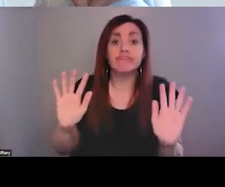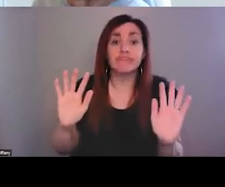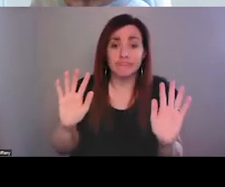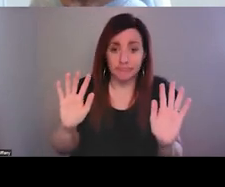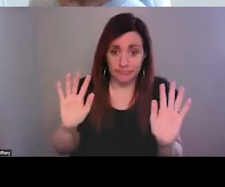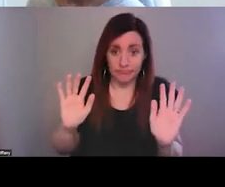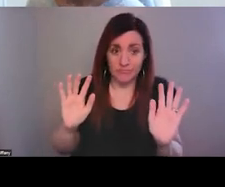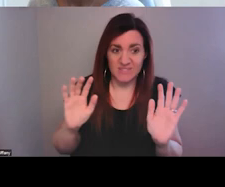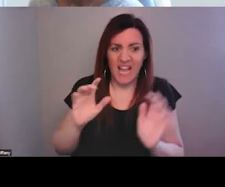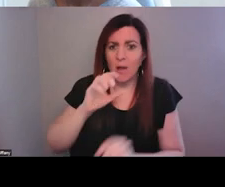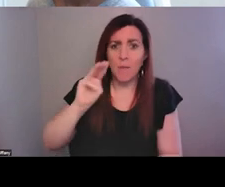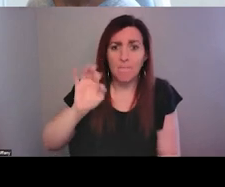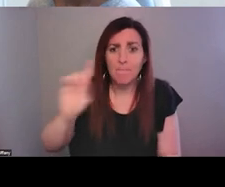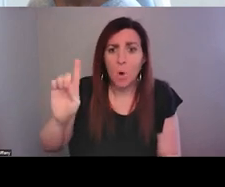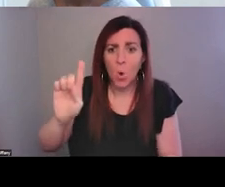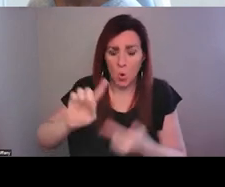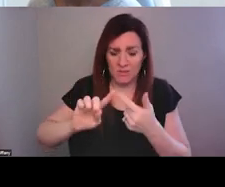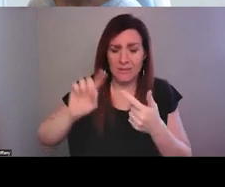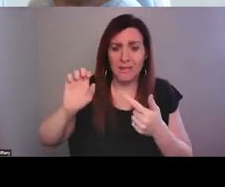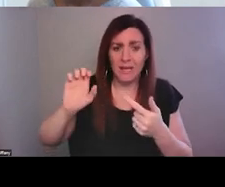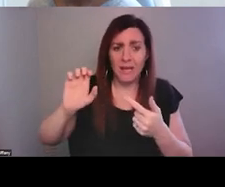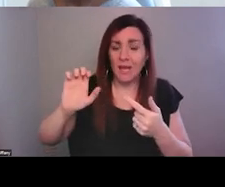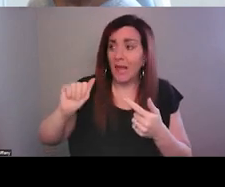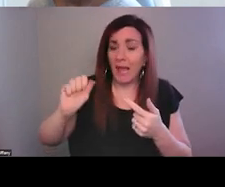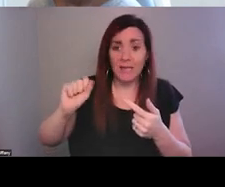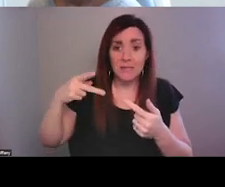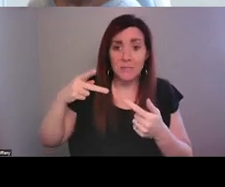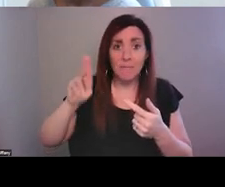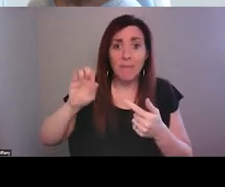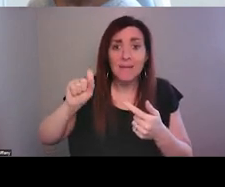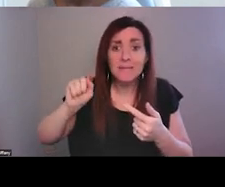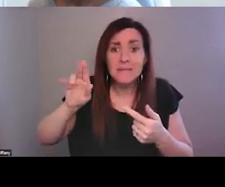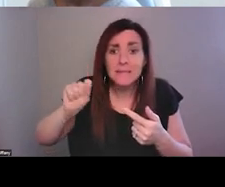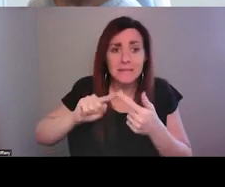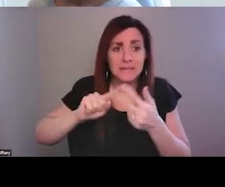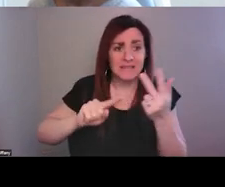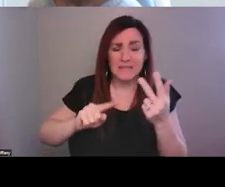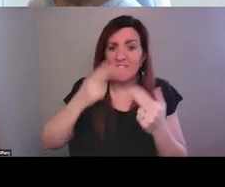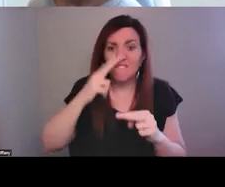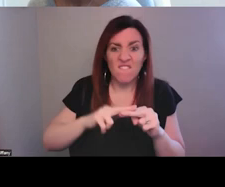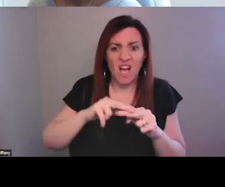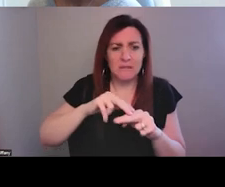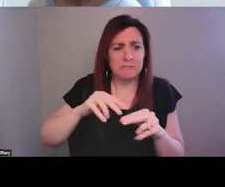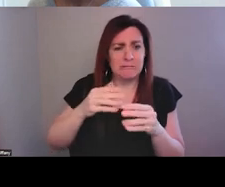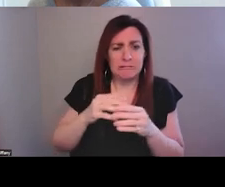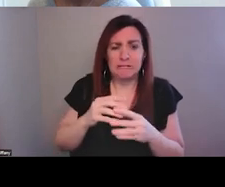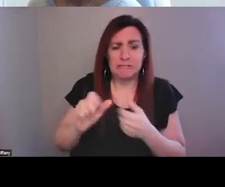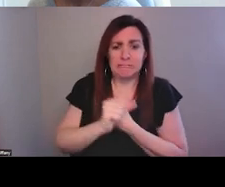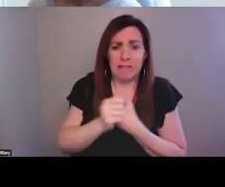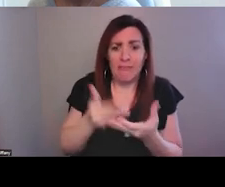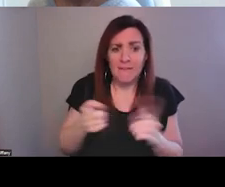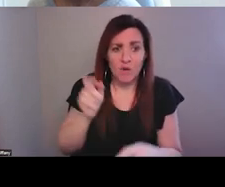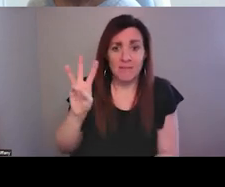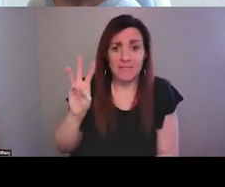mold asbestos and lots of other really fun stuff from the 60s and 70s. So we, it took a very long time